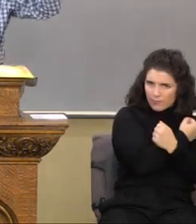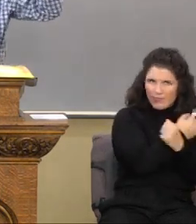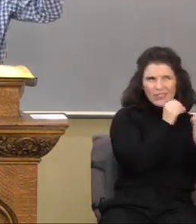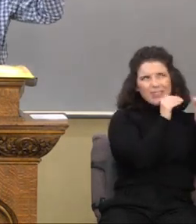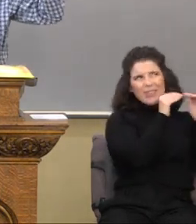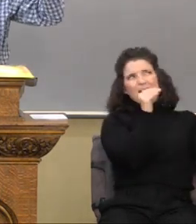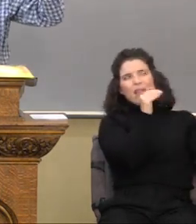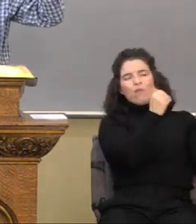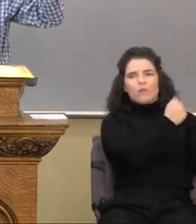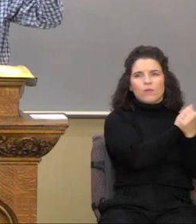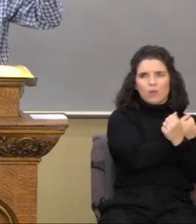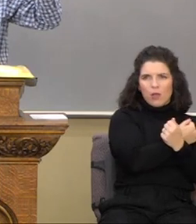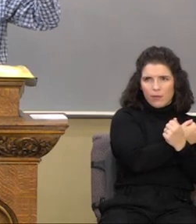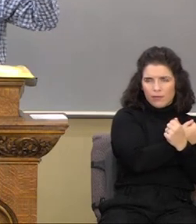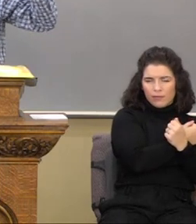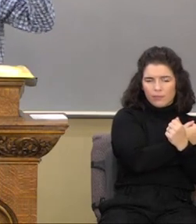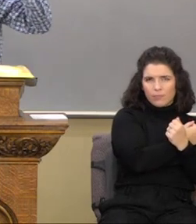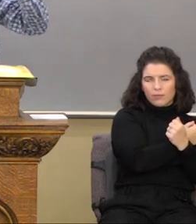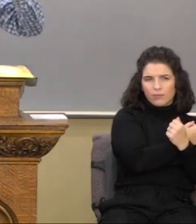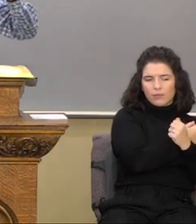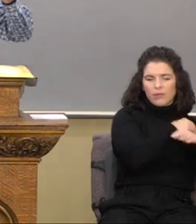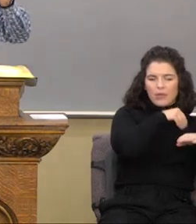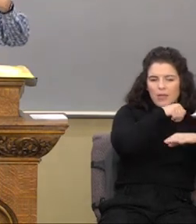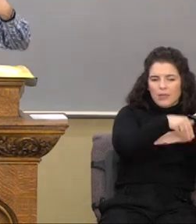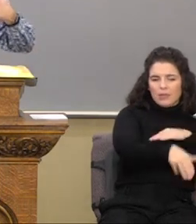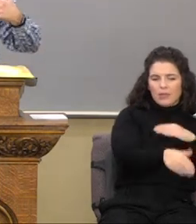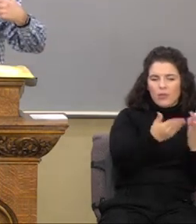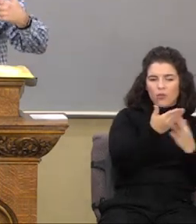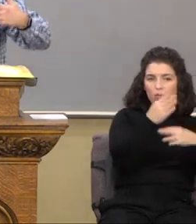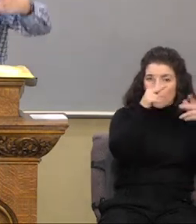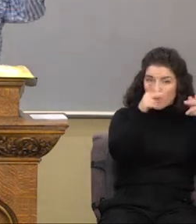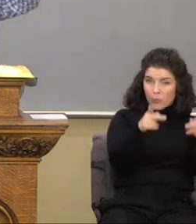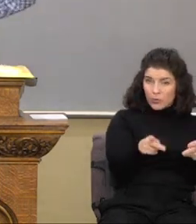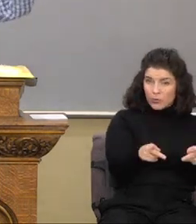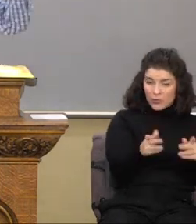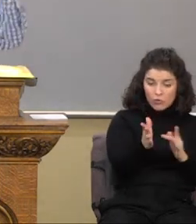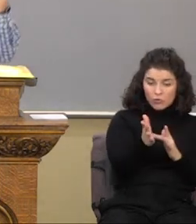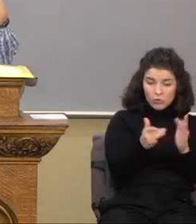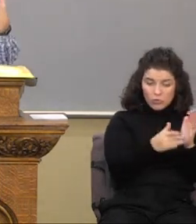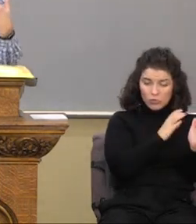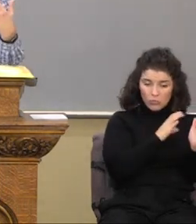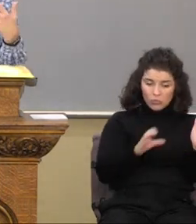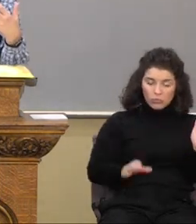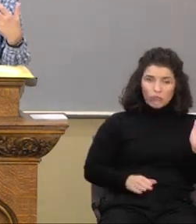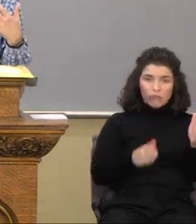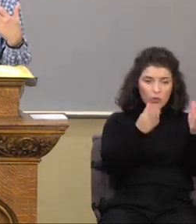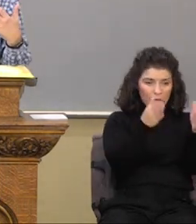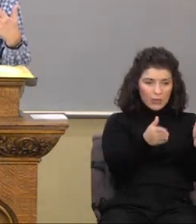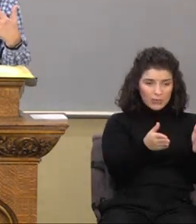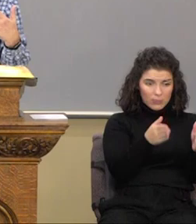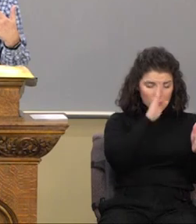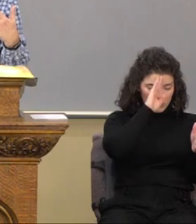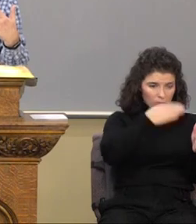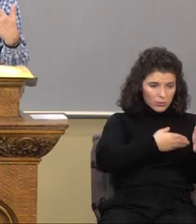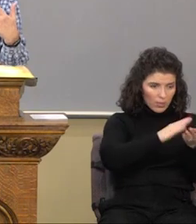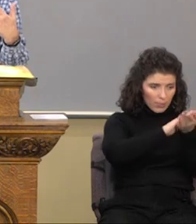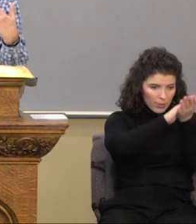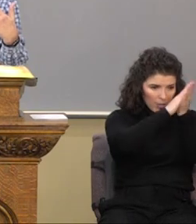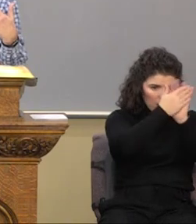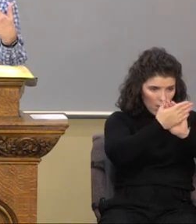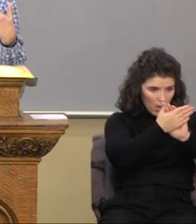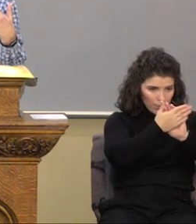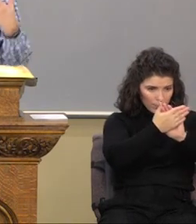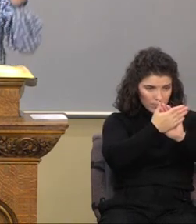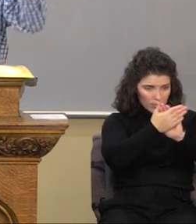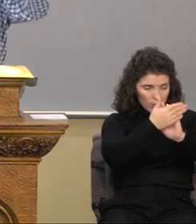channeled through the person of his son, Jesus Christ, who in turn, the son becomes the personification of the